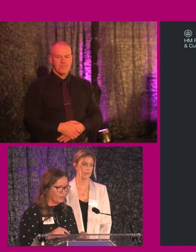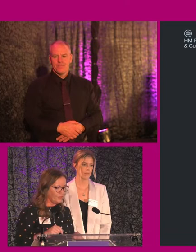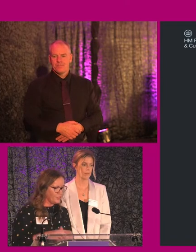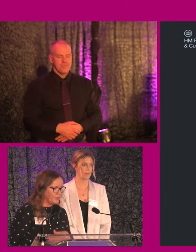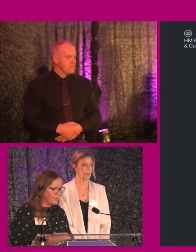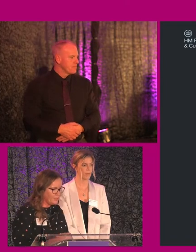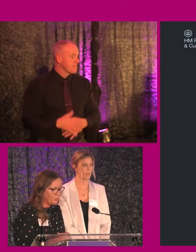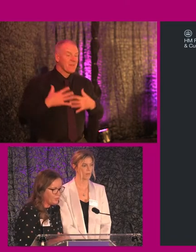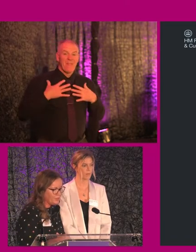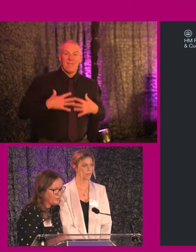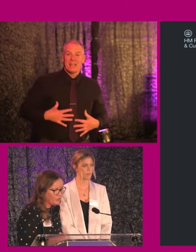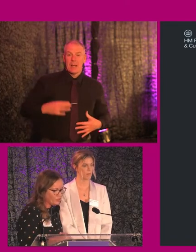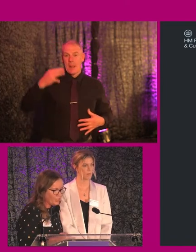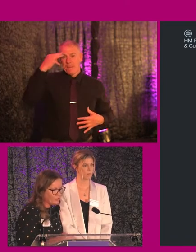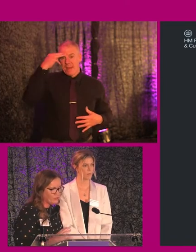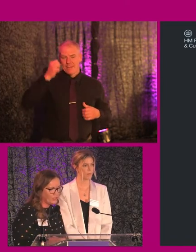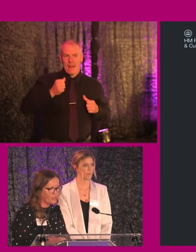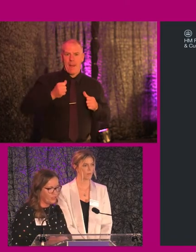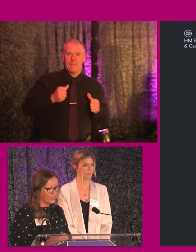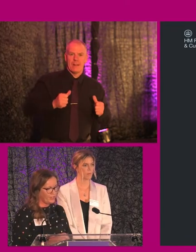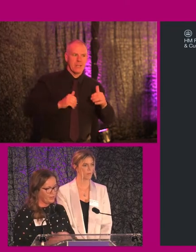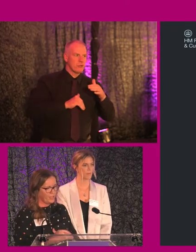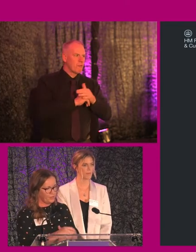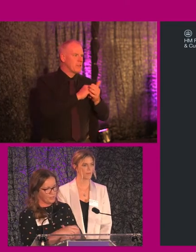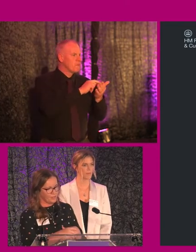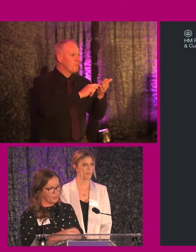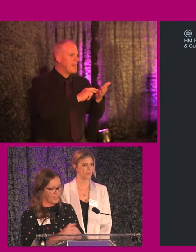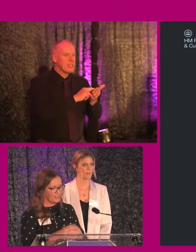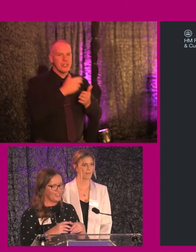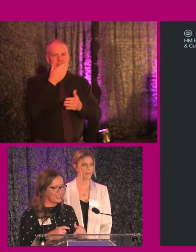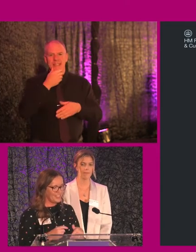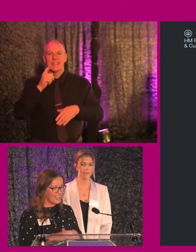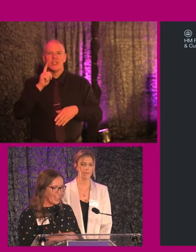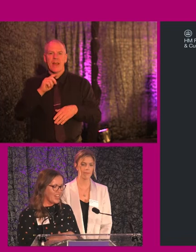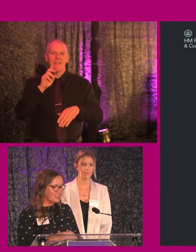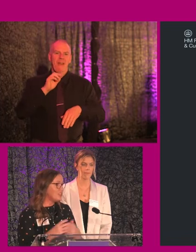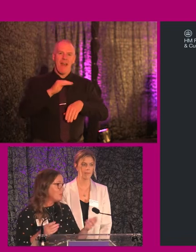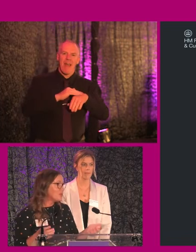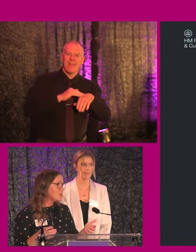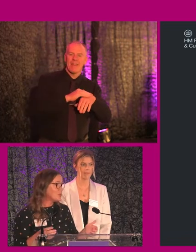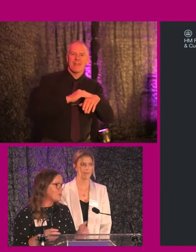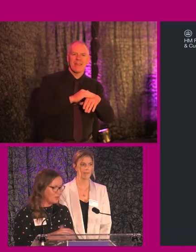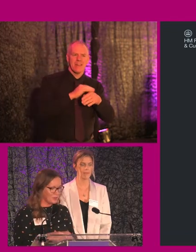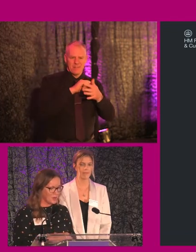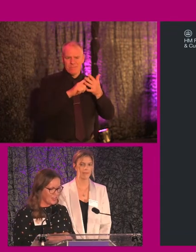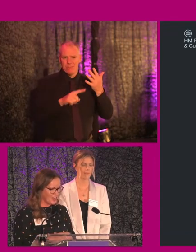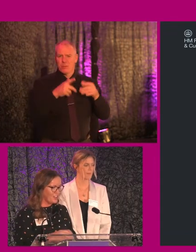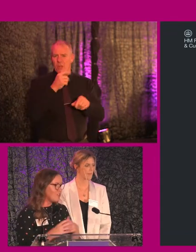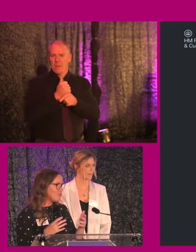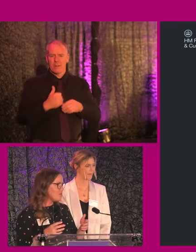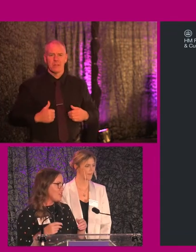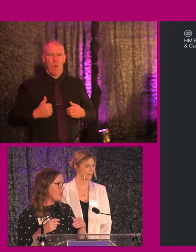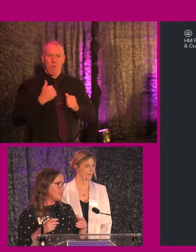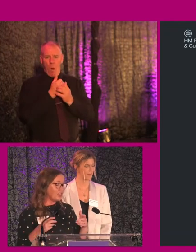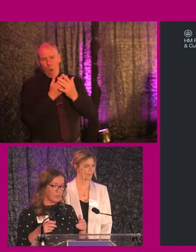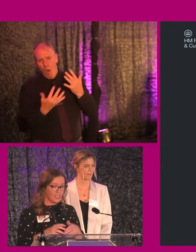So physical and mental abilities and constraints, religion, gender, ethnicity, ethnicity, things that we've all spoken about this morning, and they're